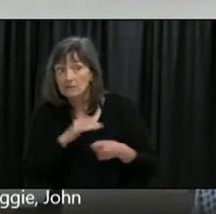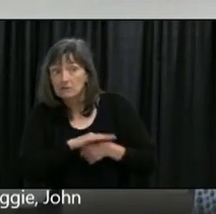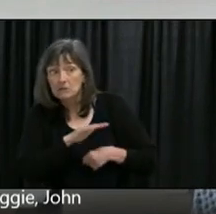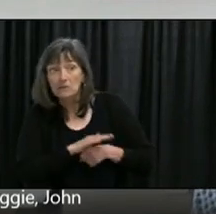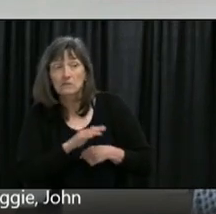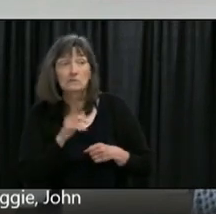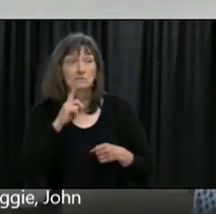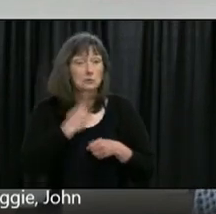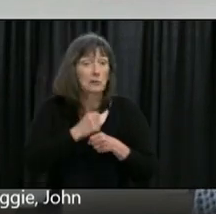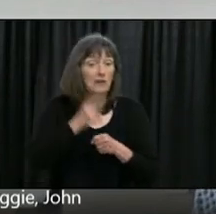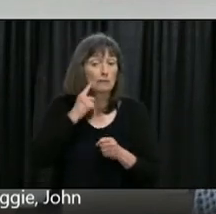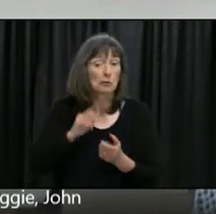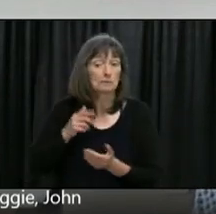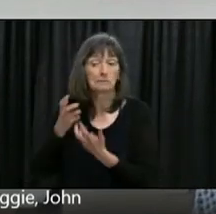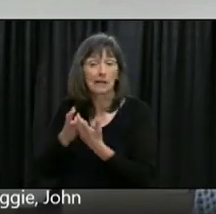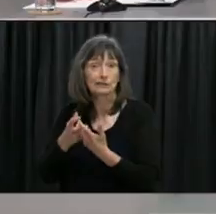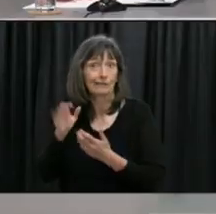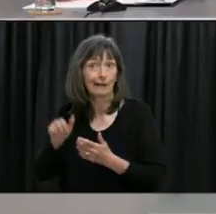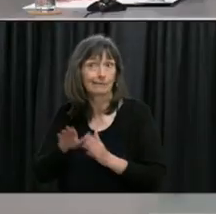make a big difference